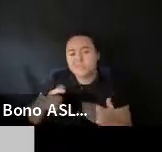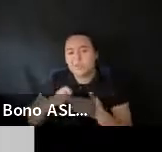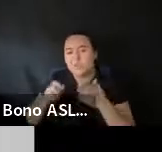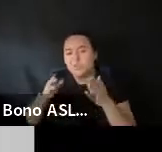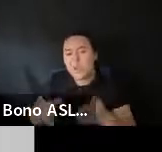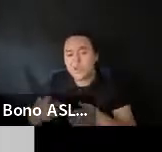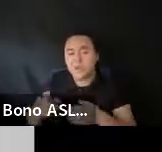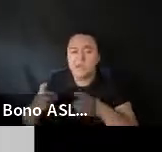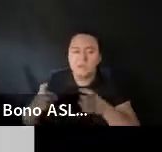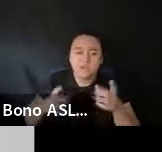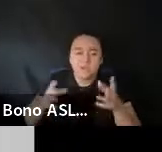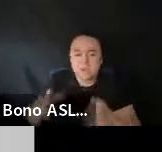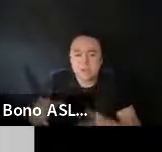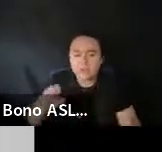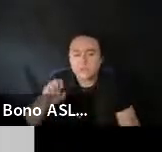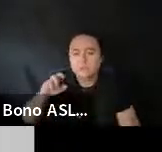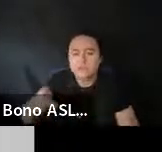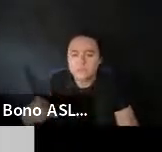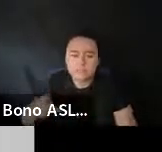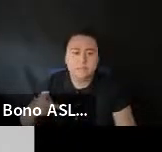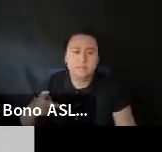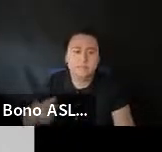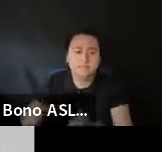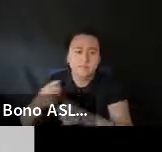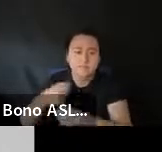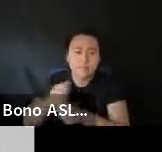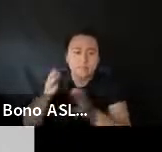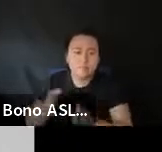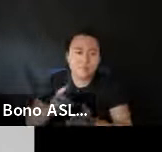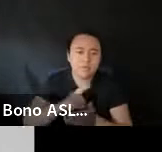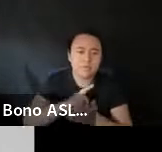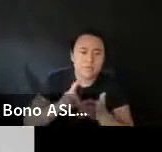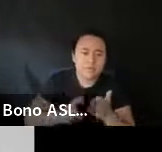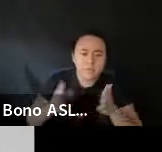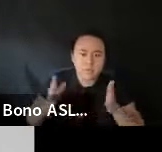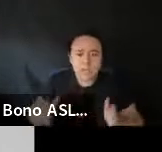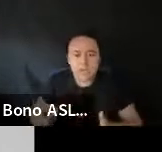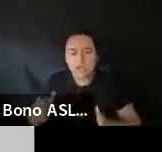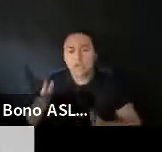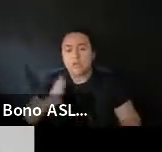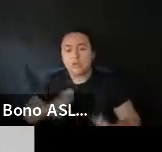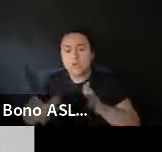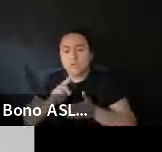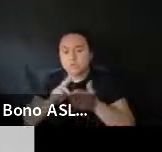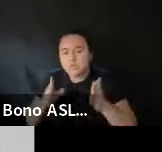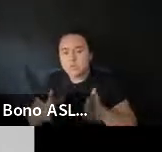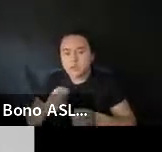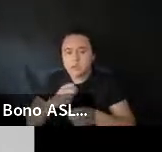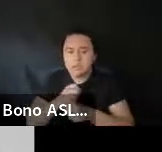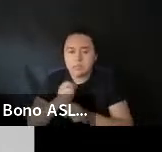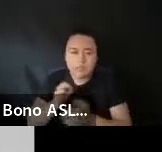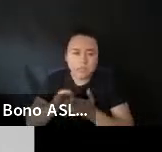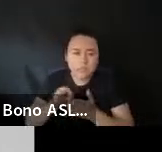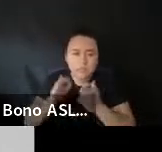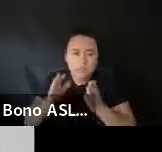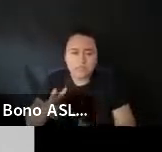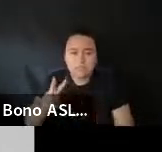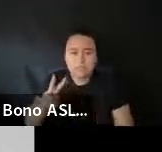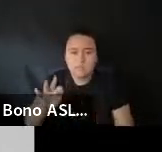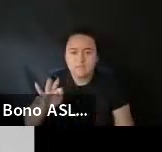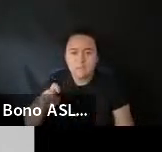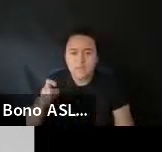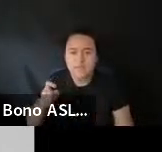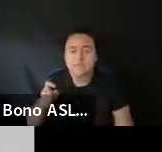DP. Production designer. Costume designer. Production accountant. VFX supervisor. Editor. Composer.